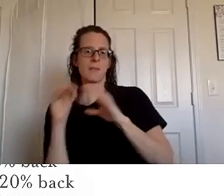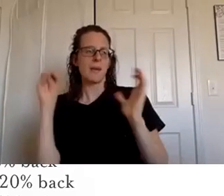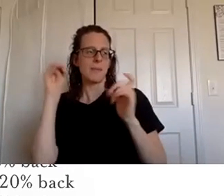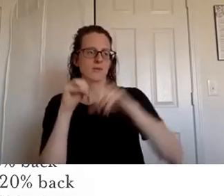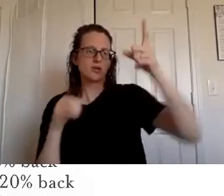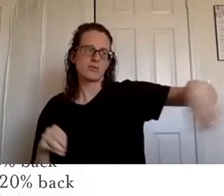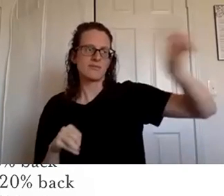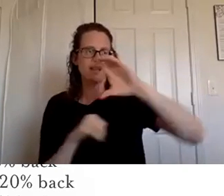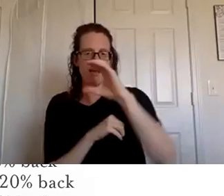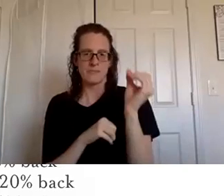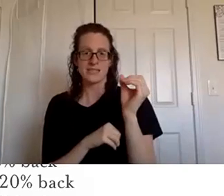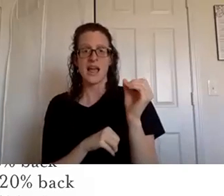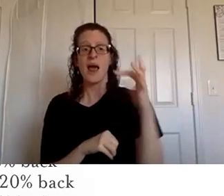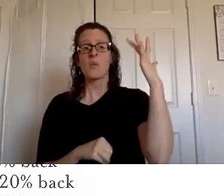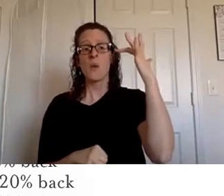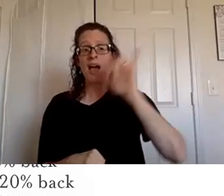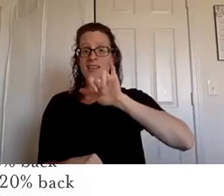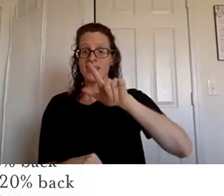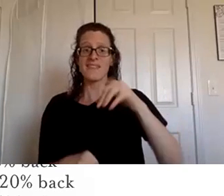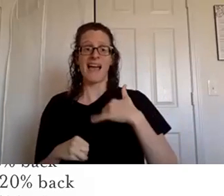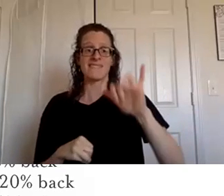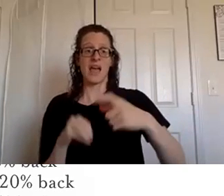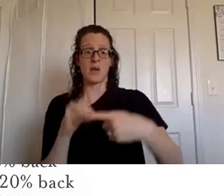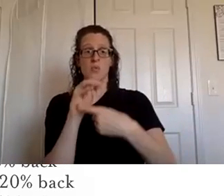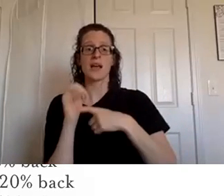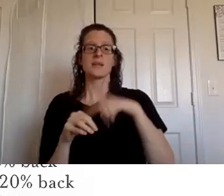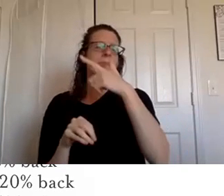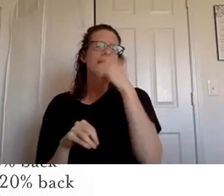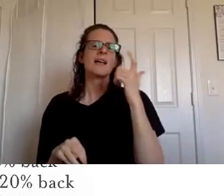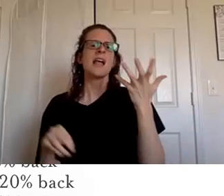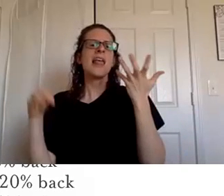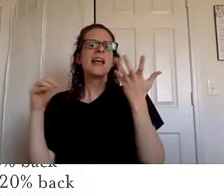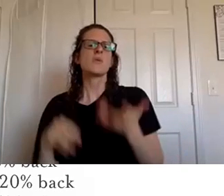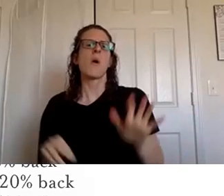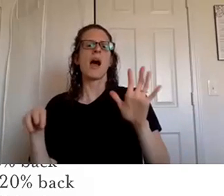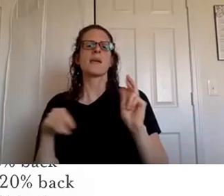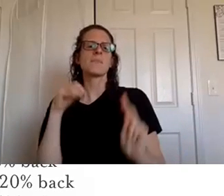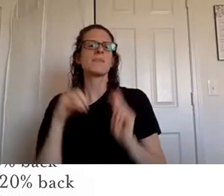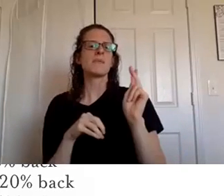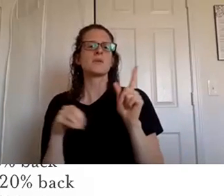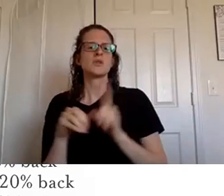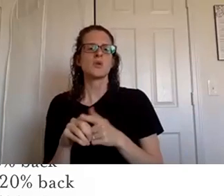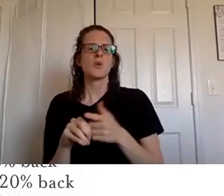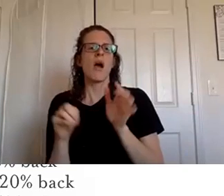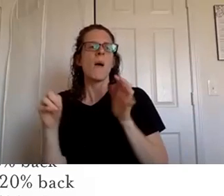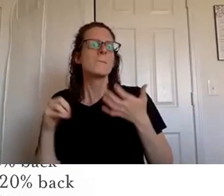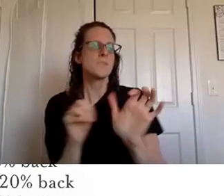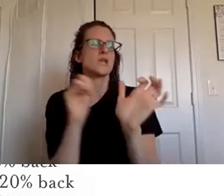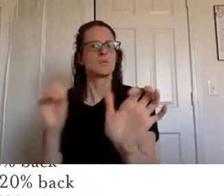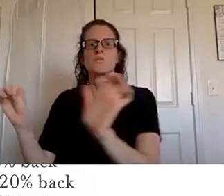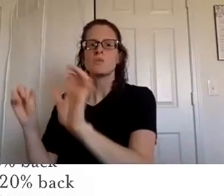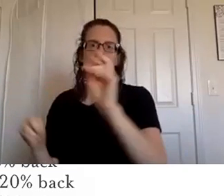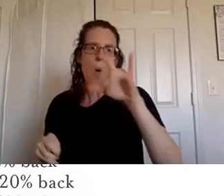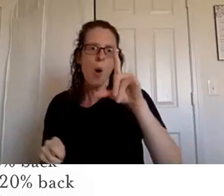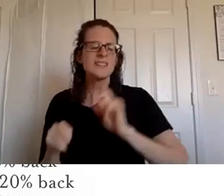the reason that young living has that requirement is because they don't just want people pushing the oils that don't actually